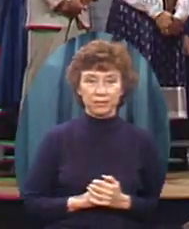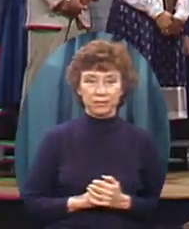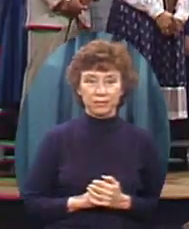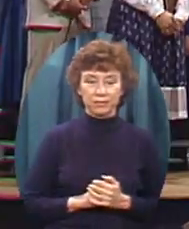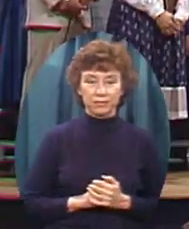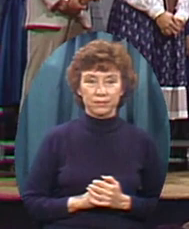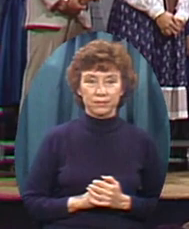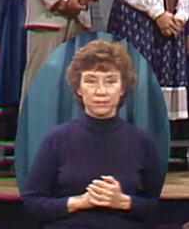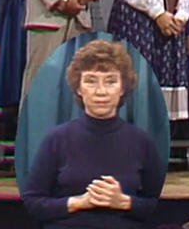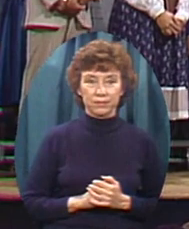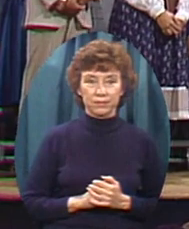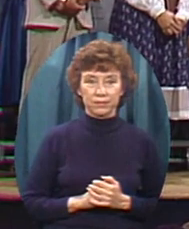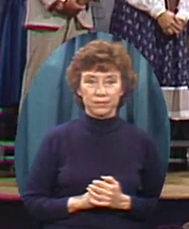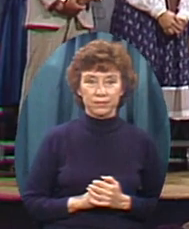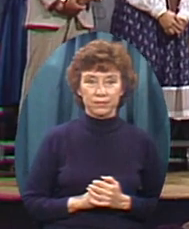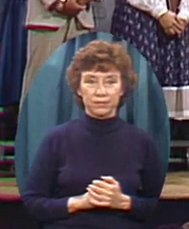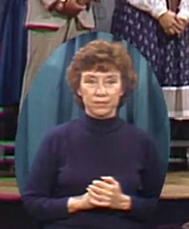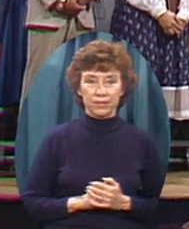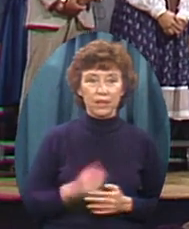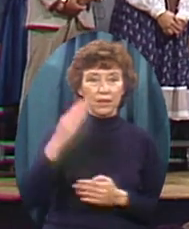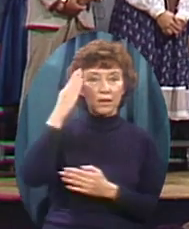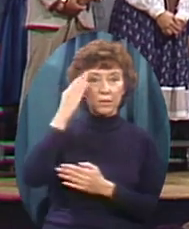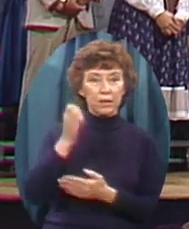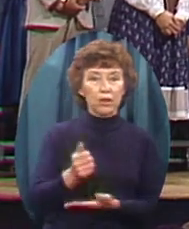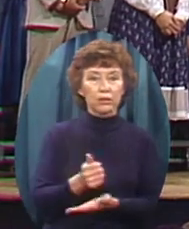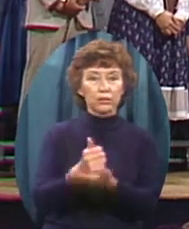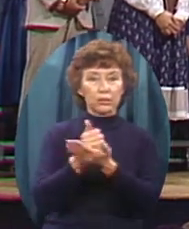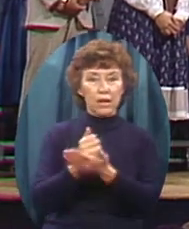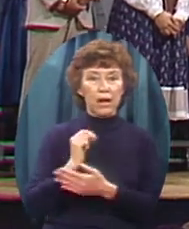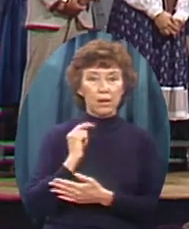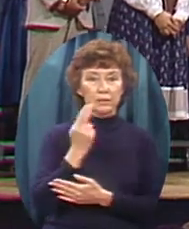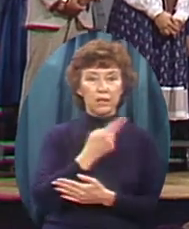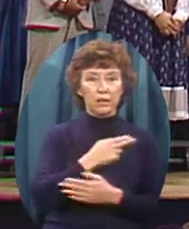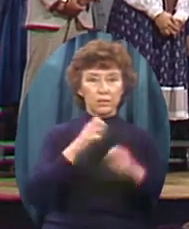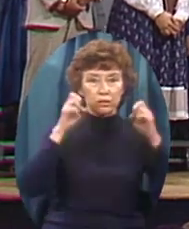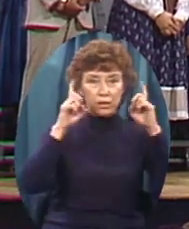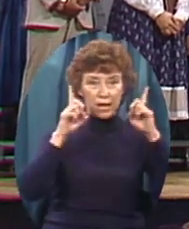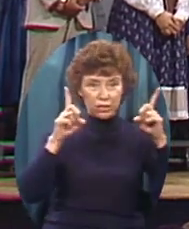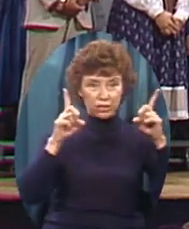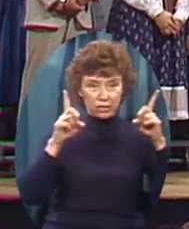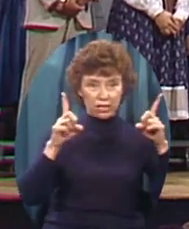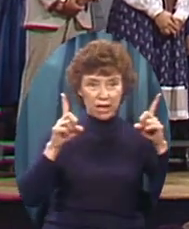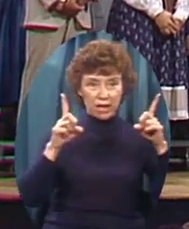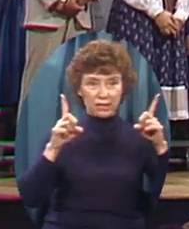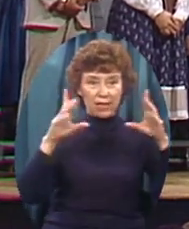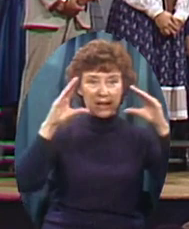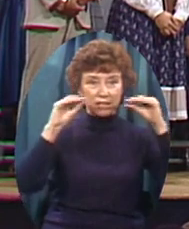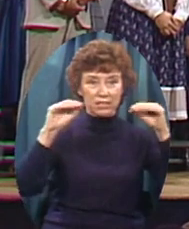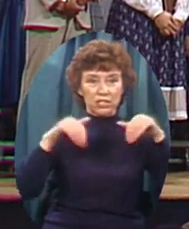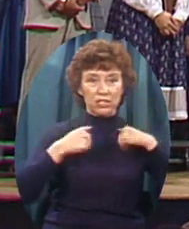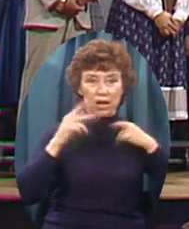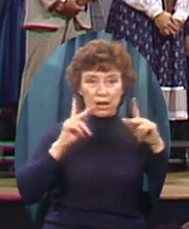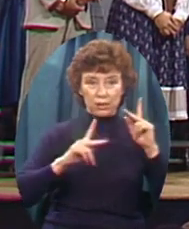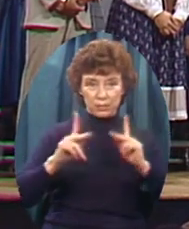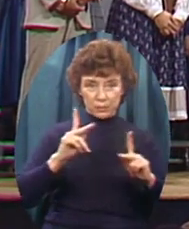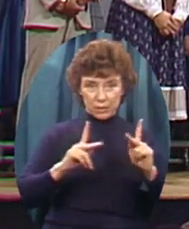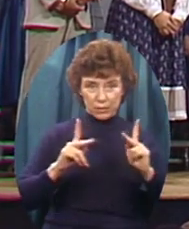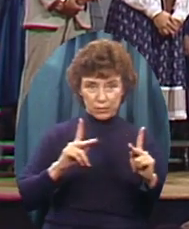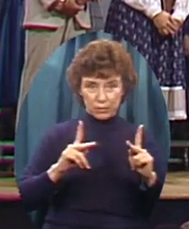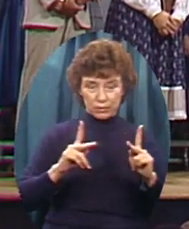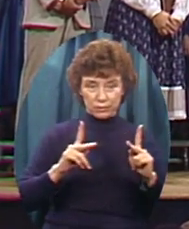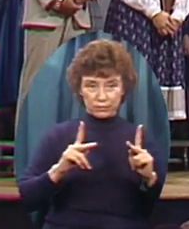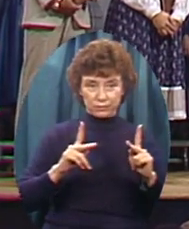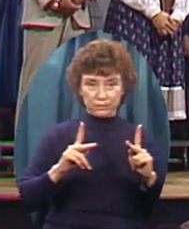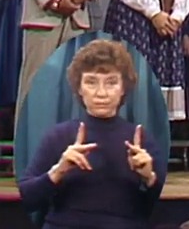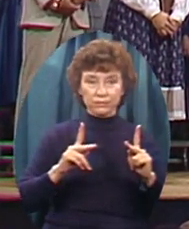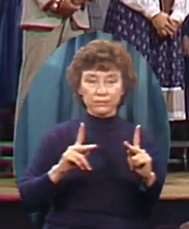Simply because You helped us educate Young Champions for Christ And you committed Two hundred dollars To this enterprise I hope you'll do